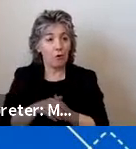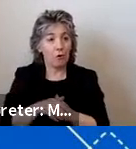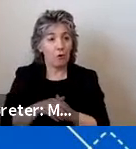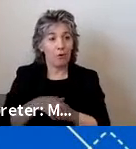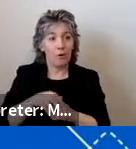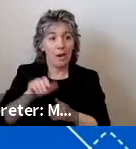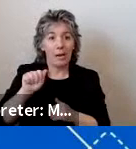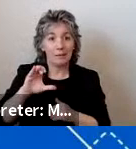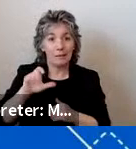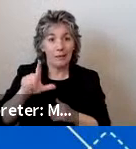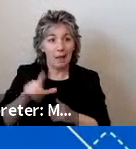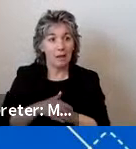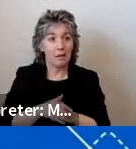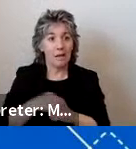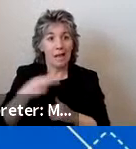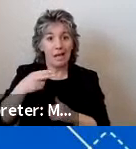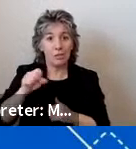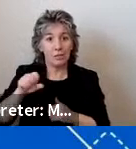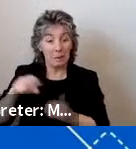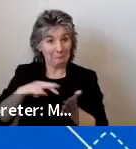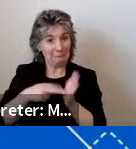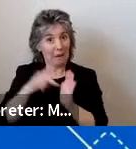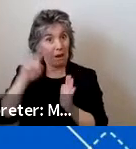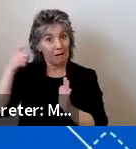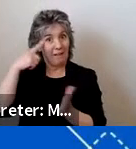assume endorsement by the Federal Government.